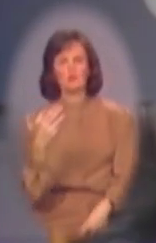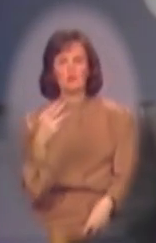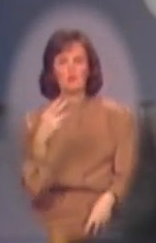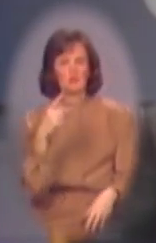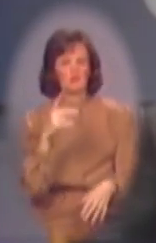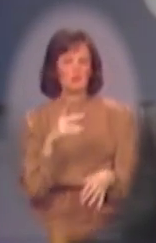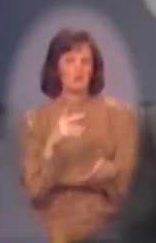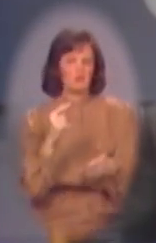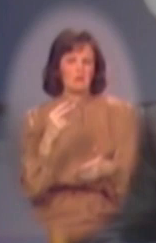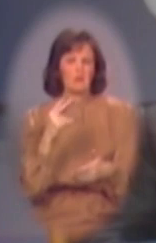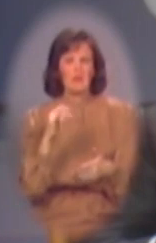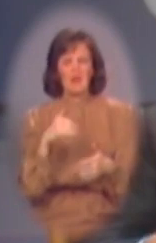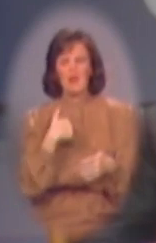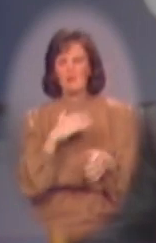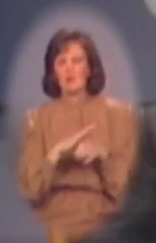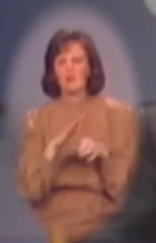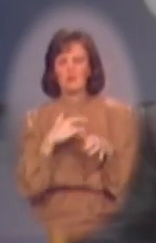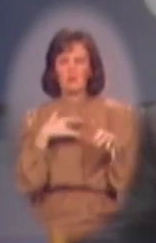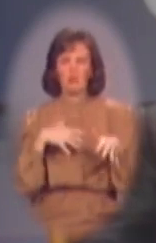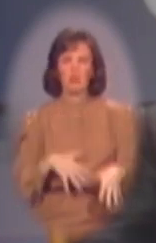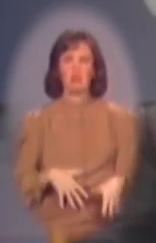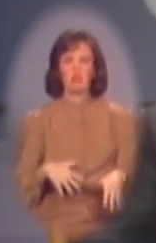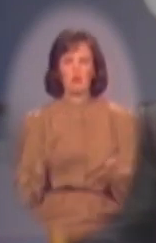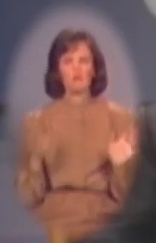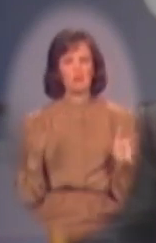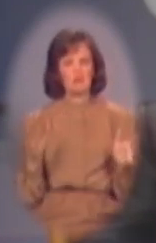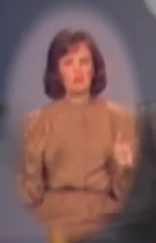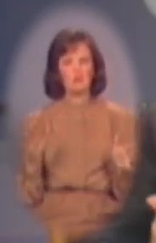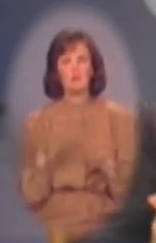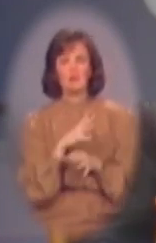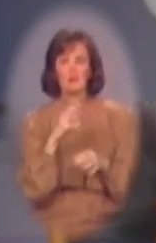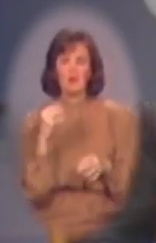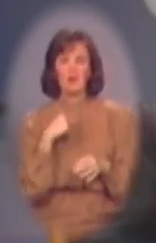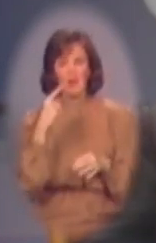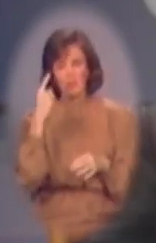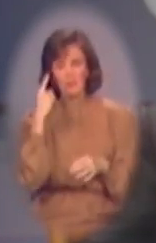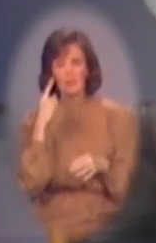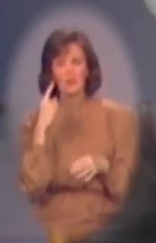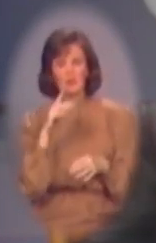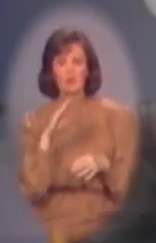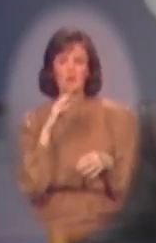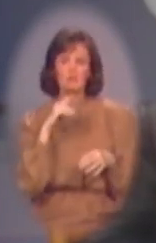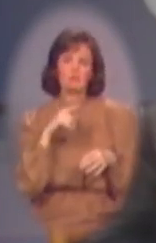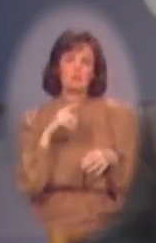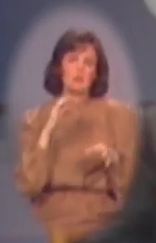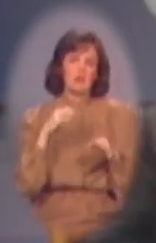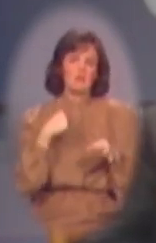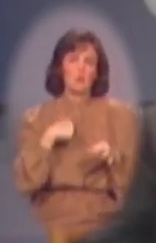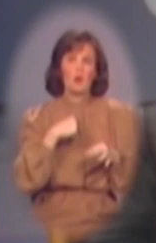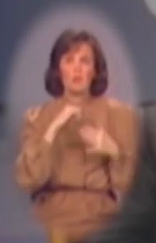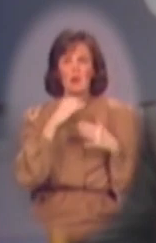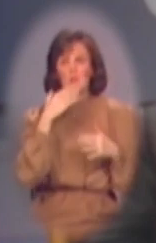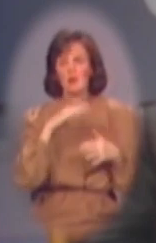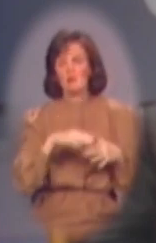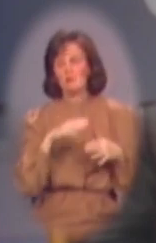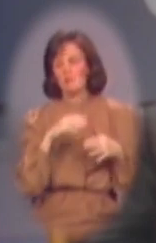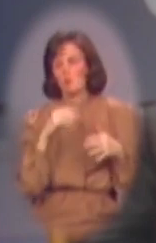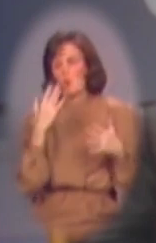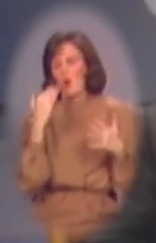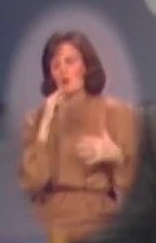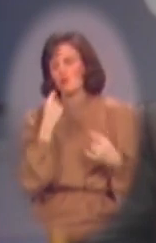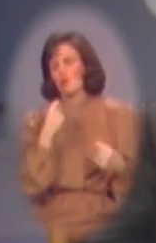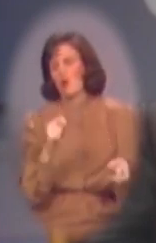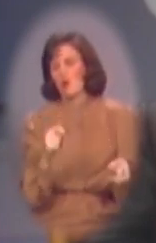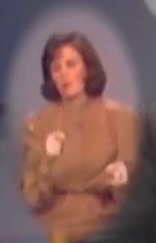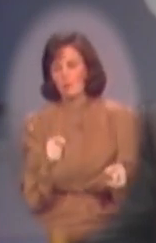they have enough, uh, to discourage them already. And I think their response is, well, if we're that bad, then there's no point in